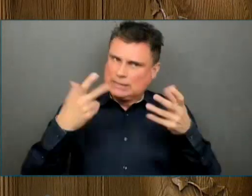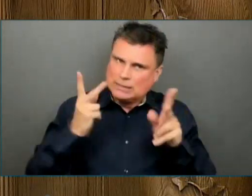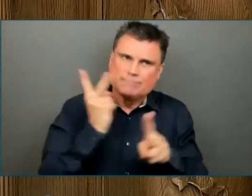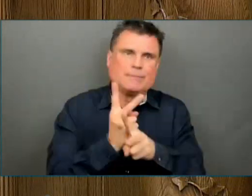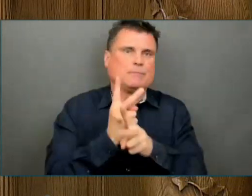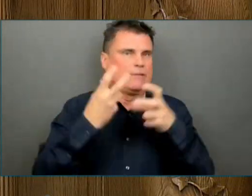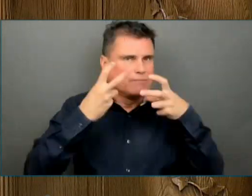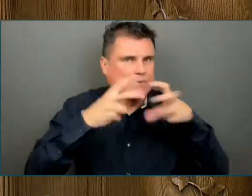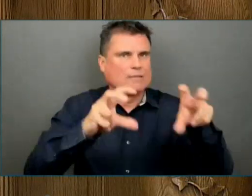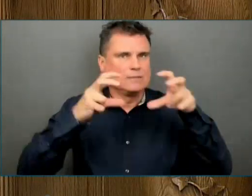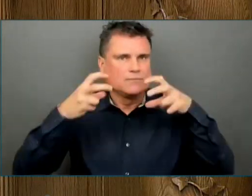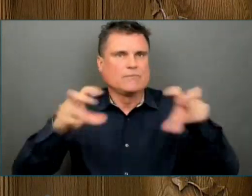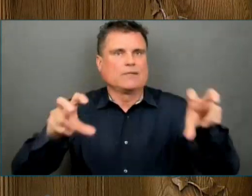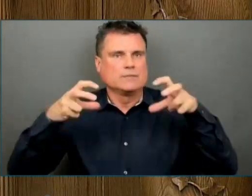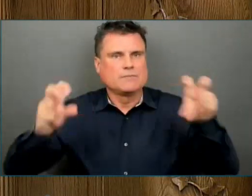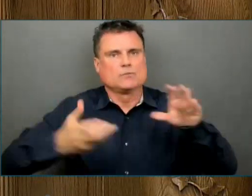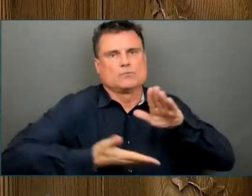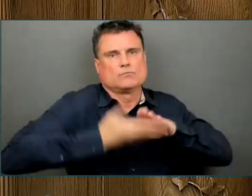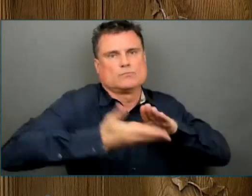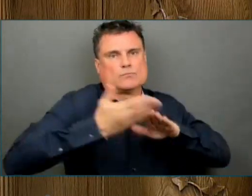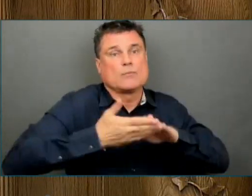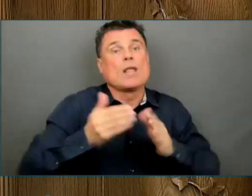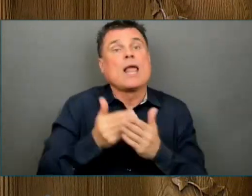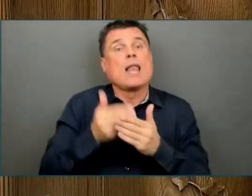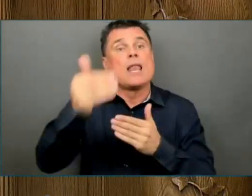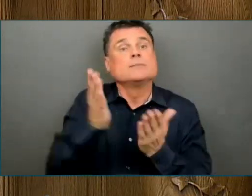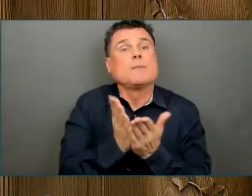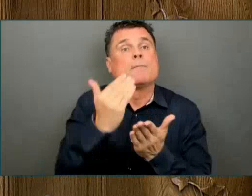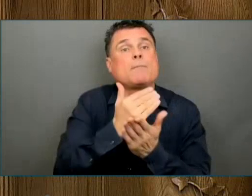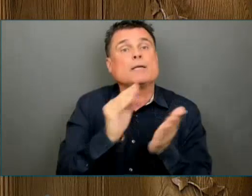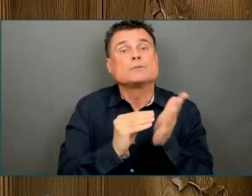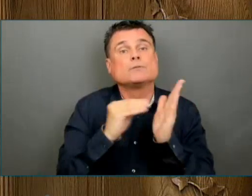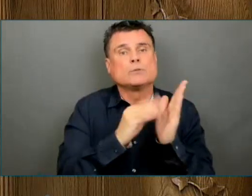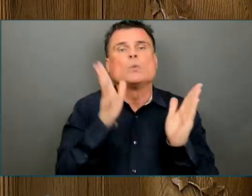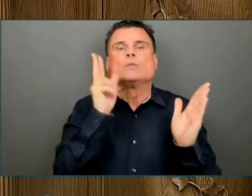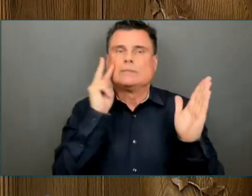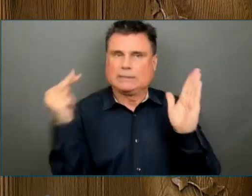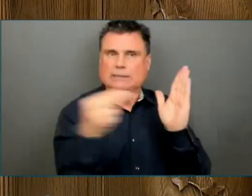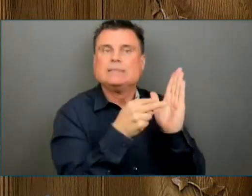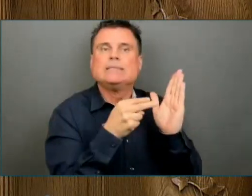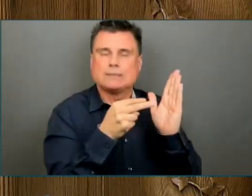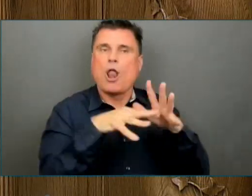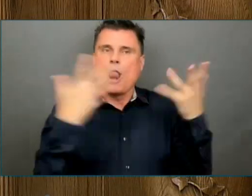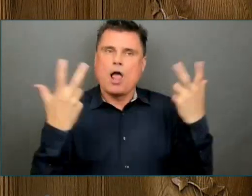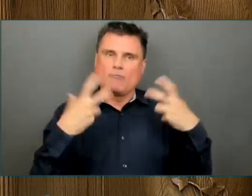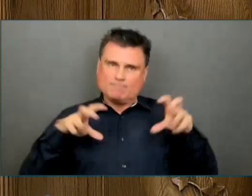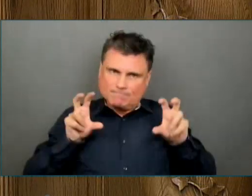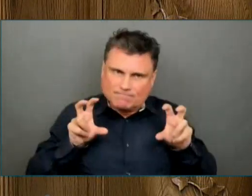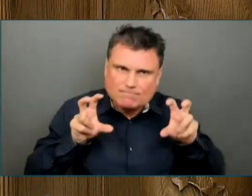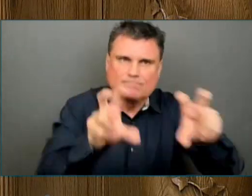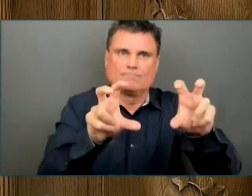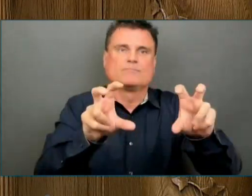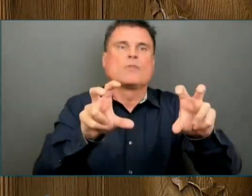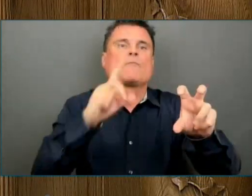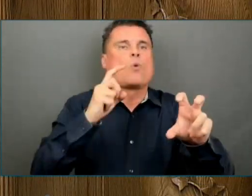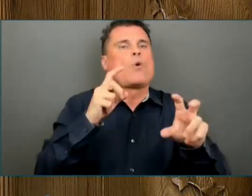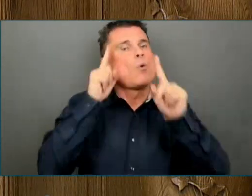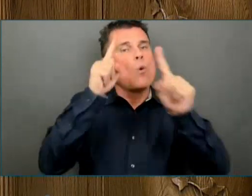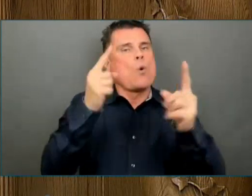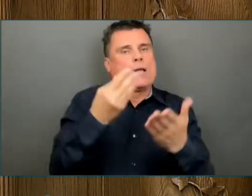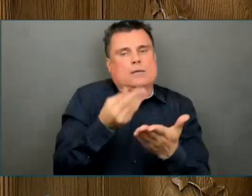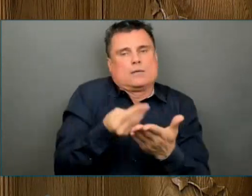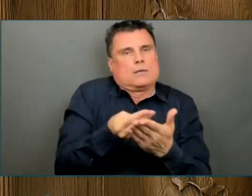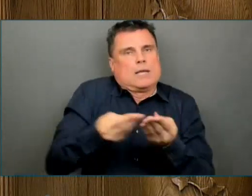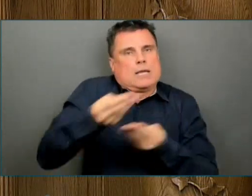to keep people and our economy moving. Combined with expanded training programs and community benefit agreements,